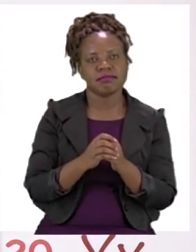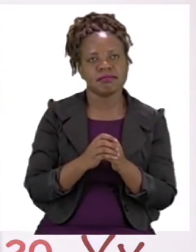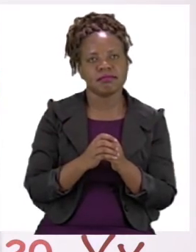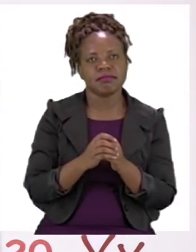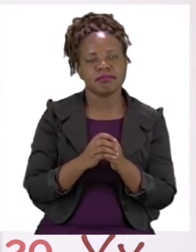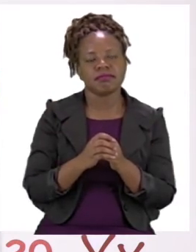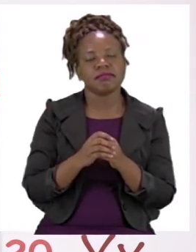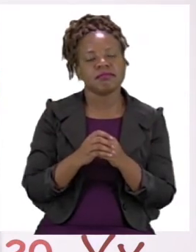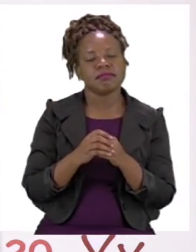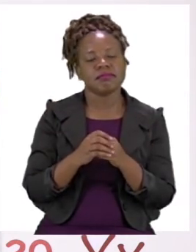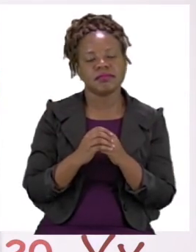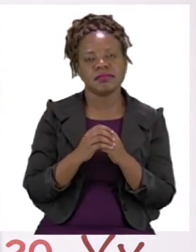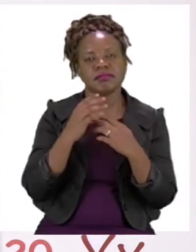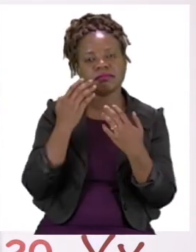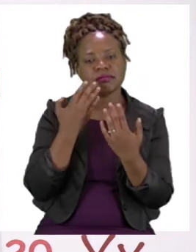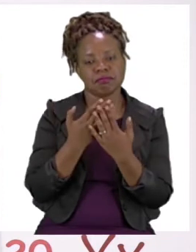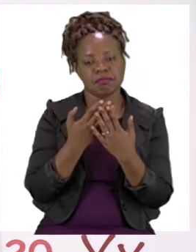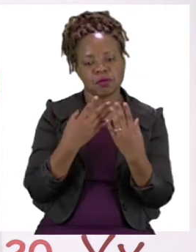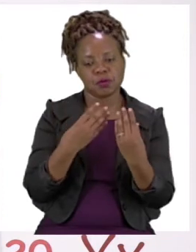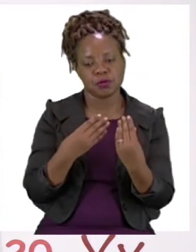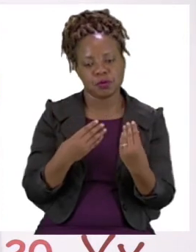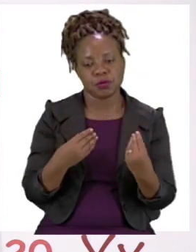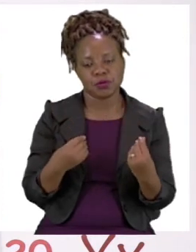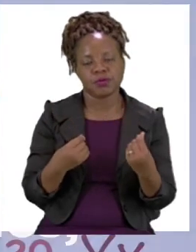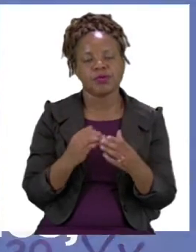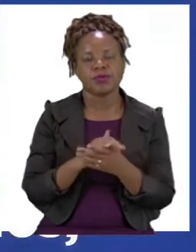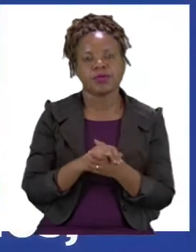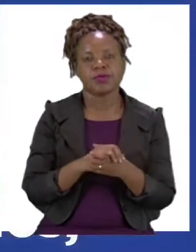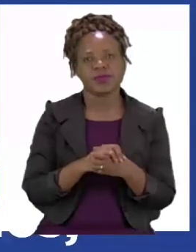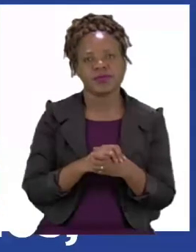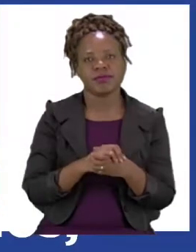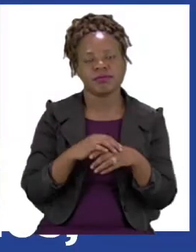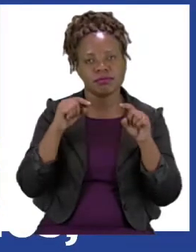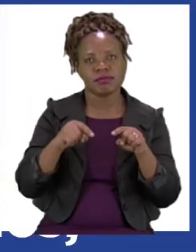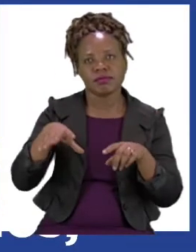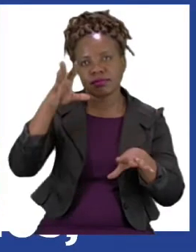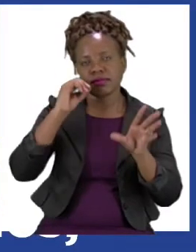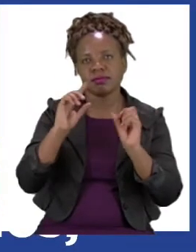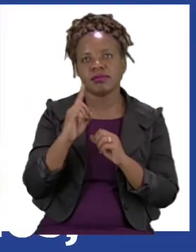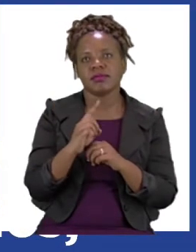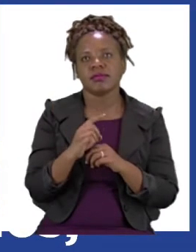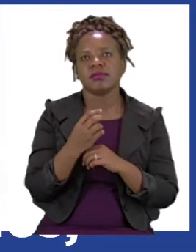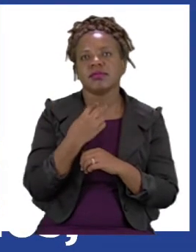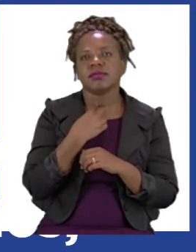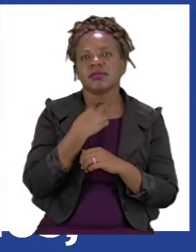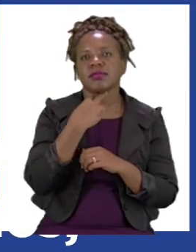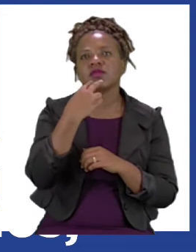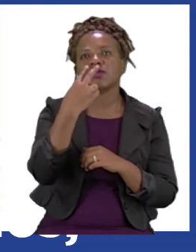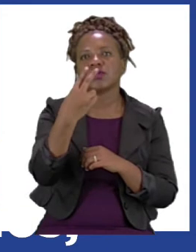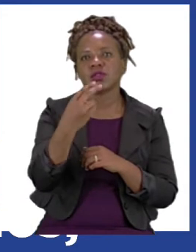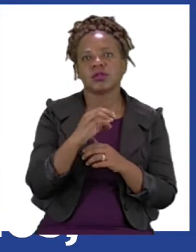Make sure your hands are dry before you touch anything else. Today's lesson is all about